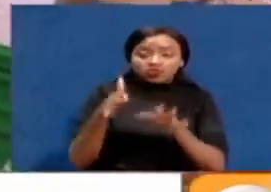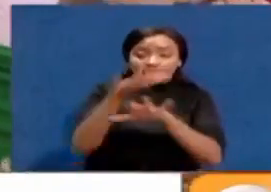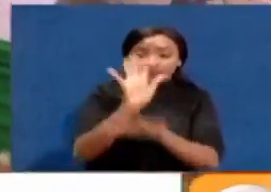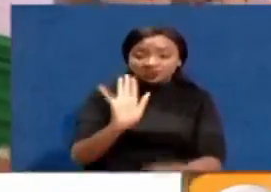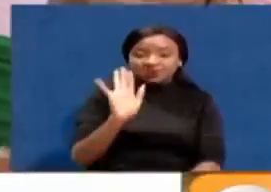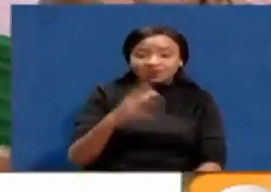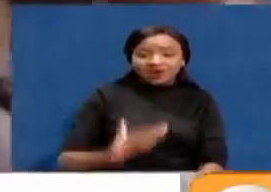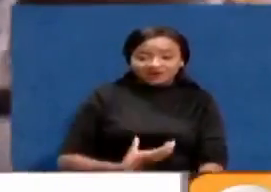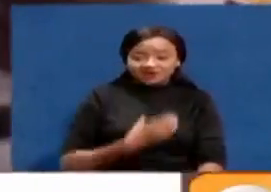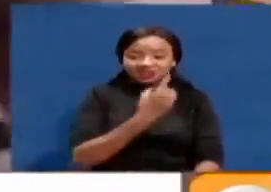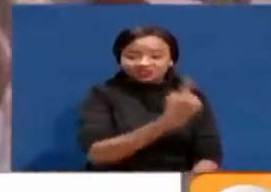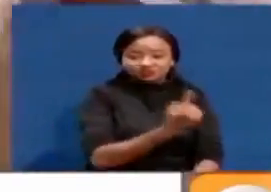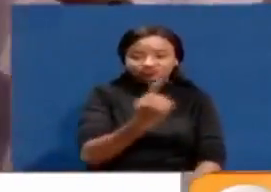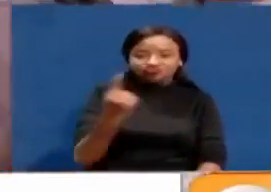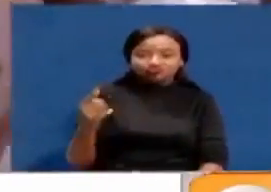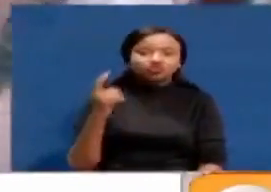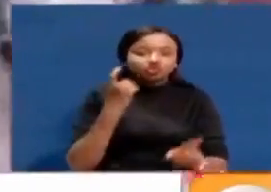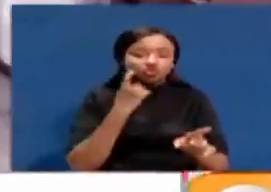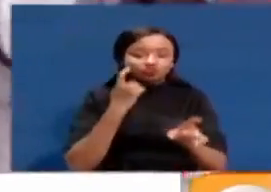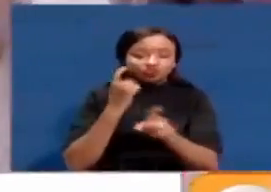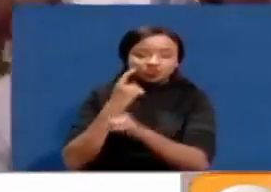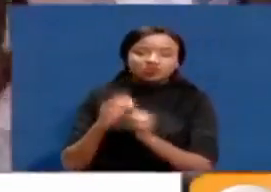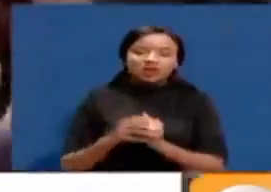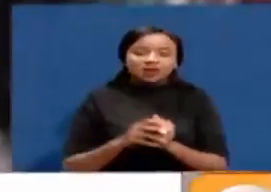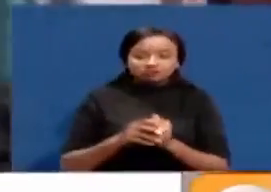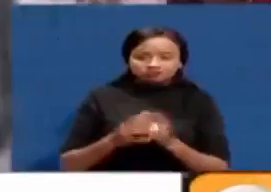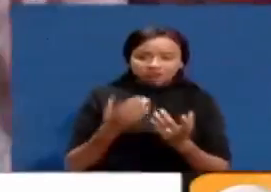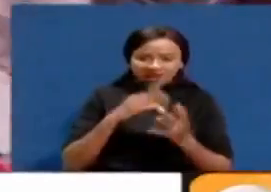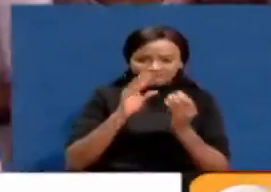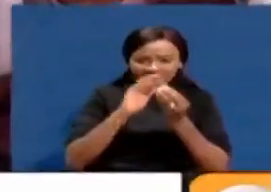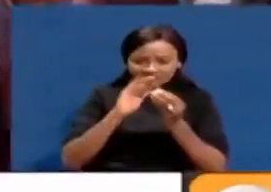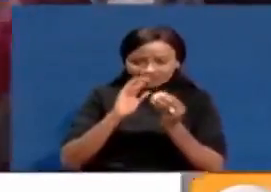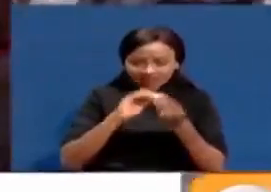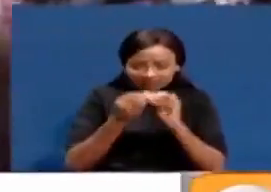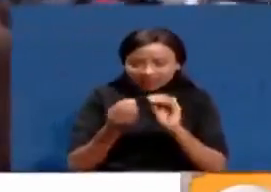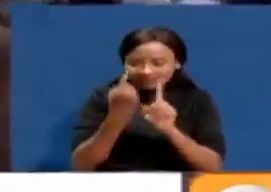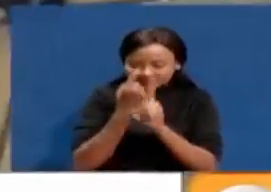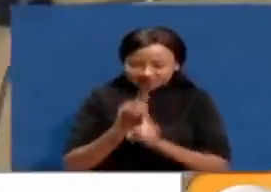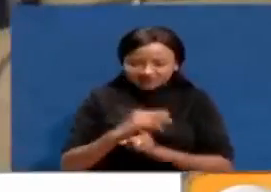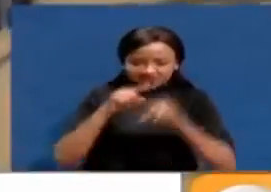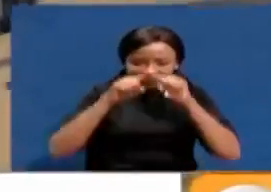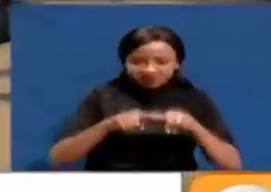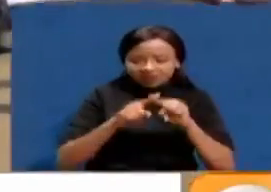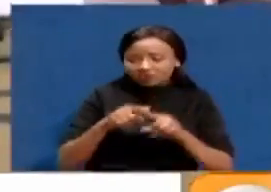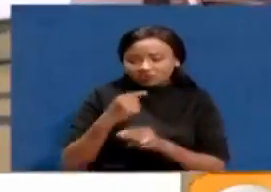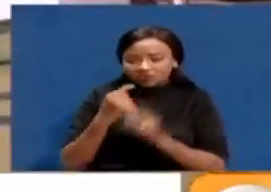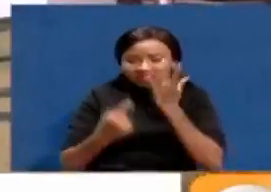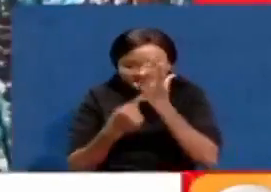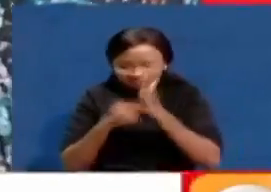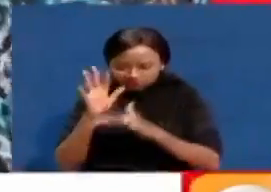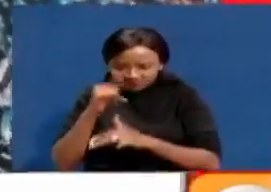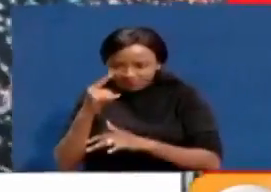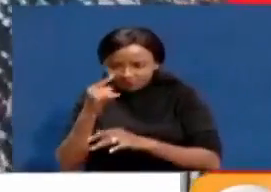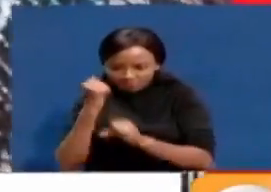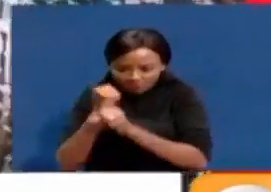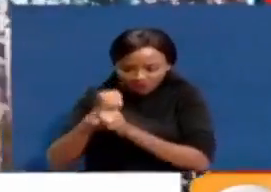visited each of the exhibition stalls loading new geospatial data projects that rely on homegrown technology. The team